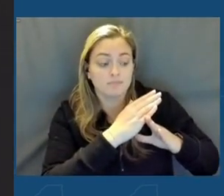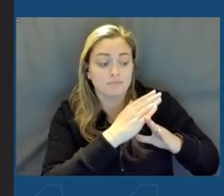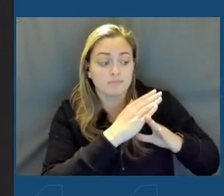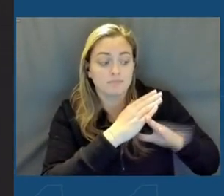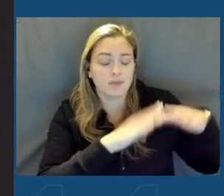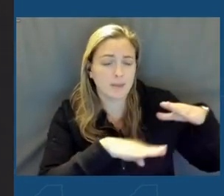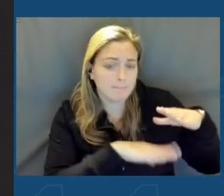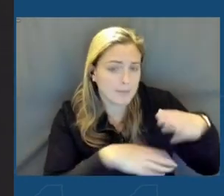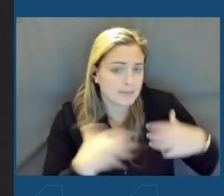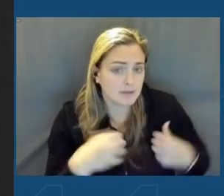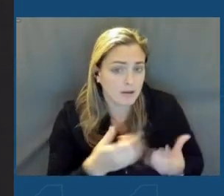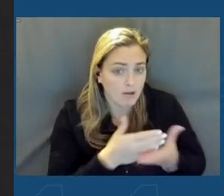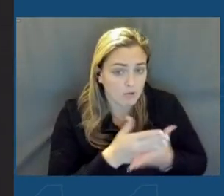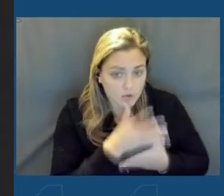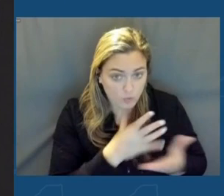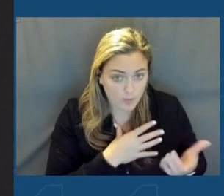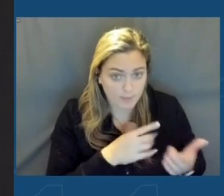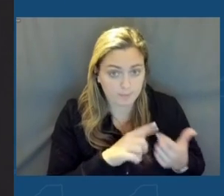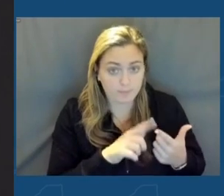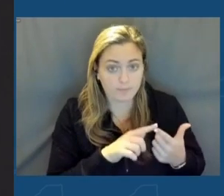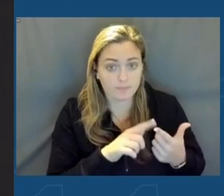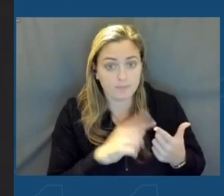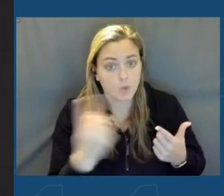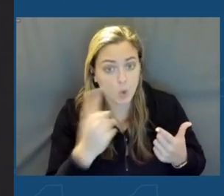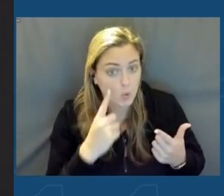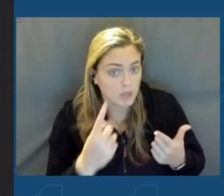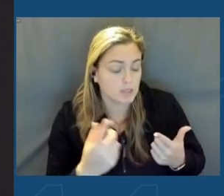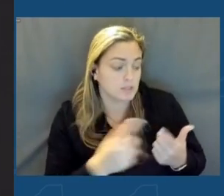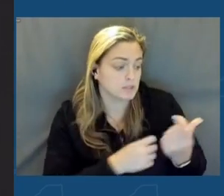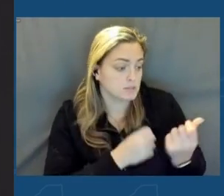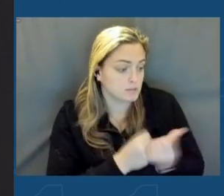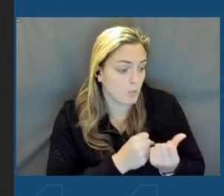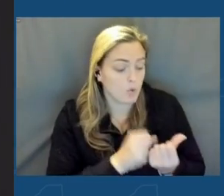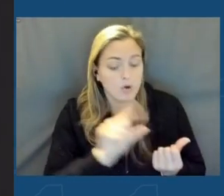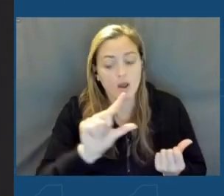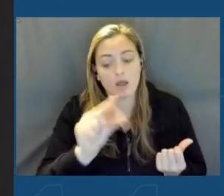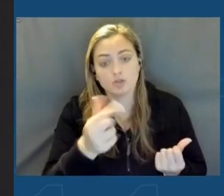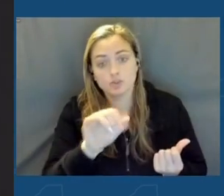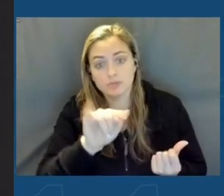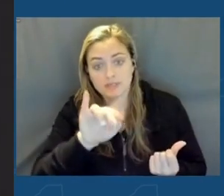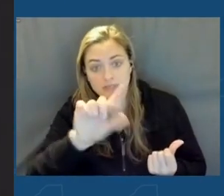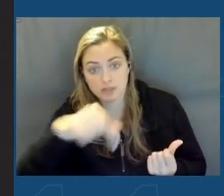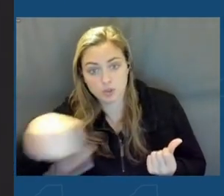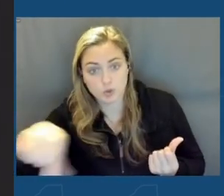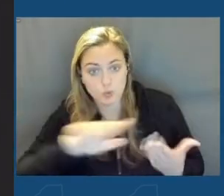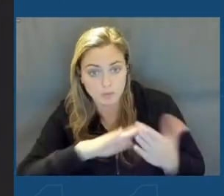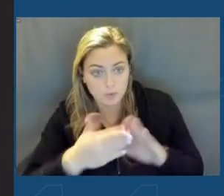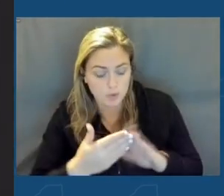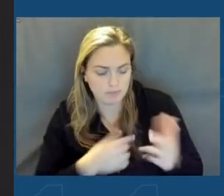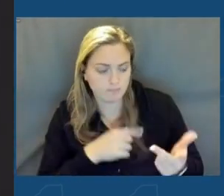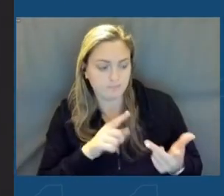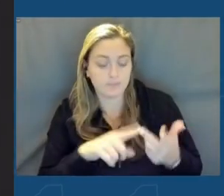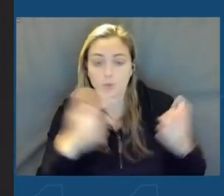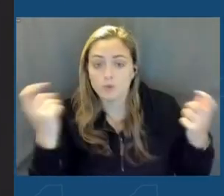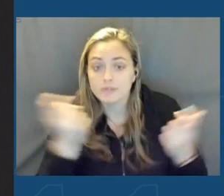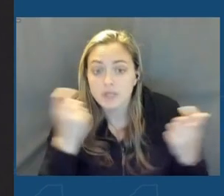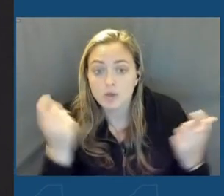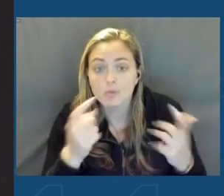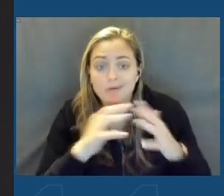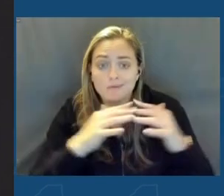basic health rights of women. We'll always support the LGBTQ community. We'll always celebrate